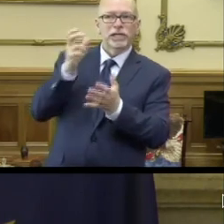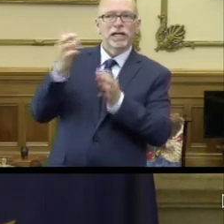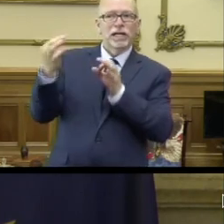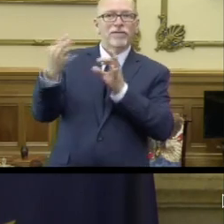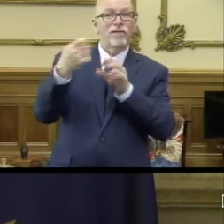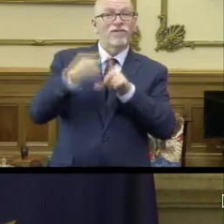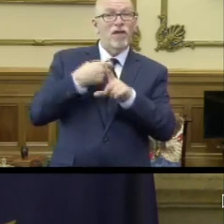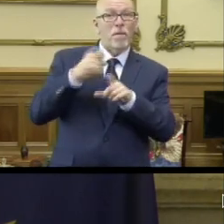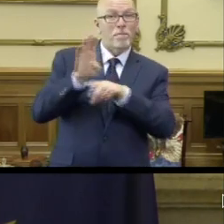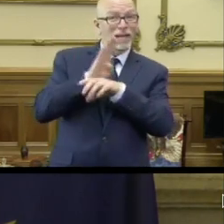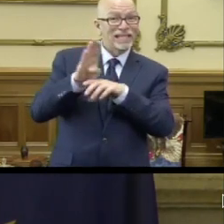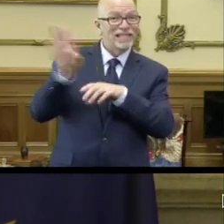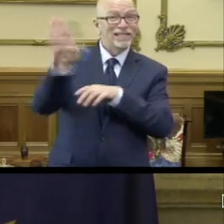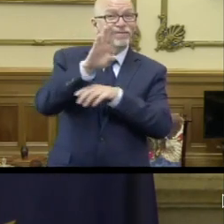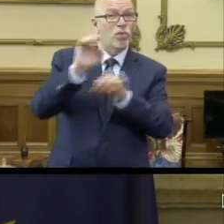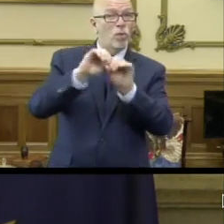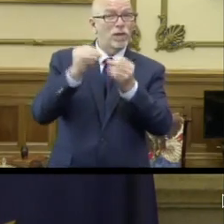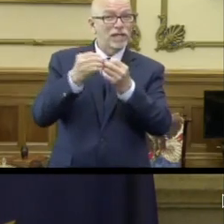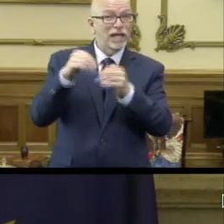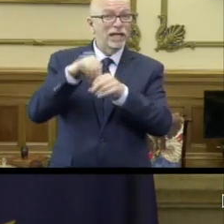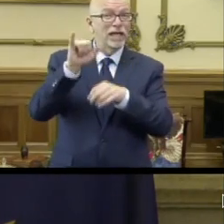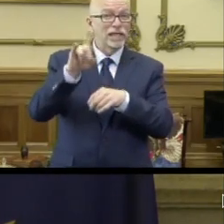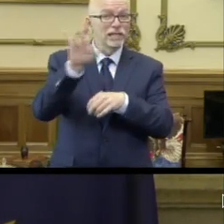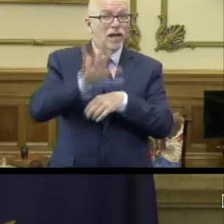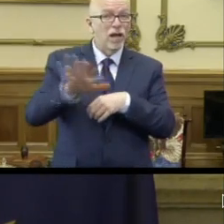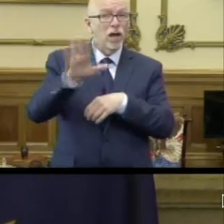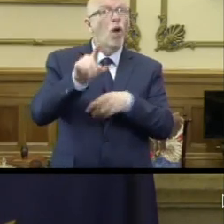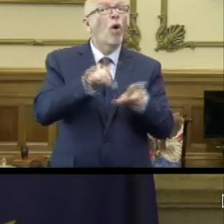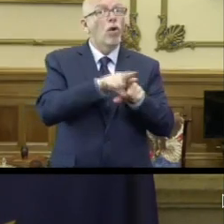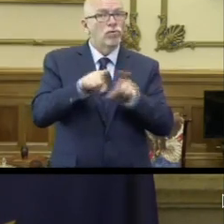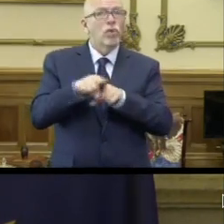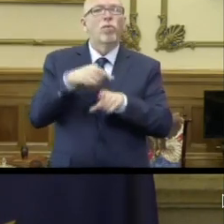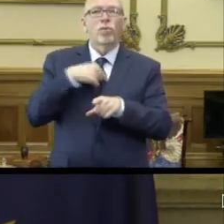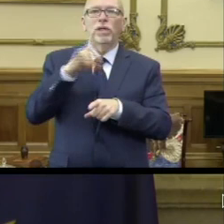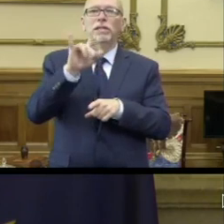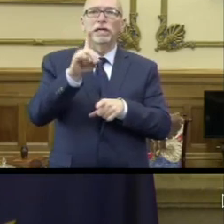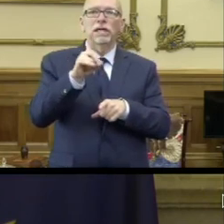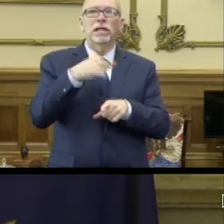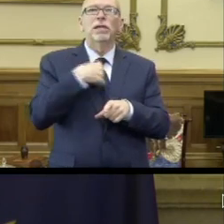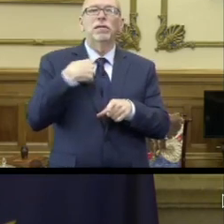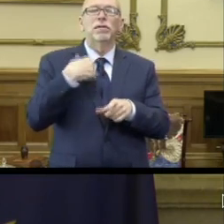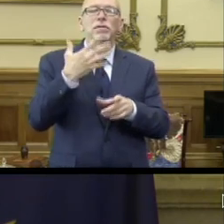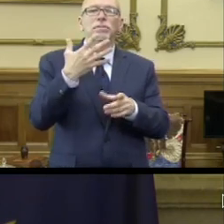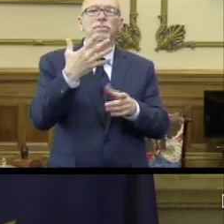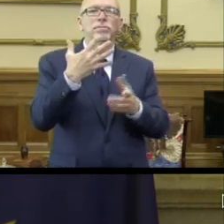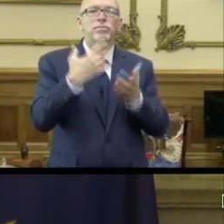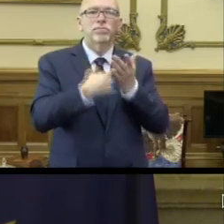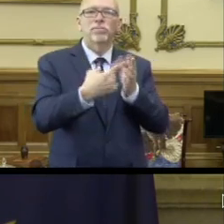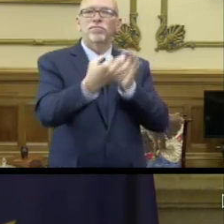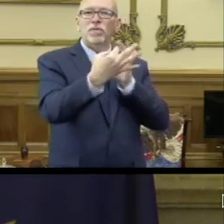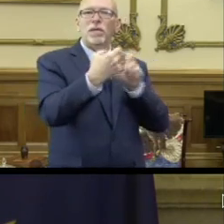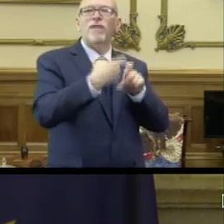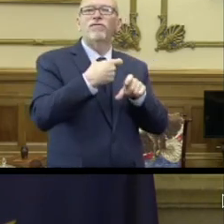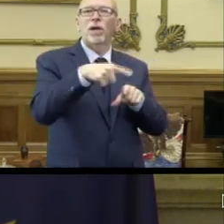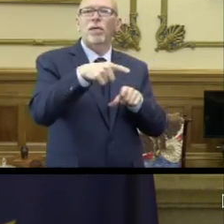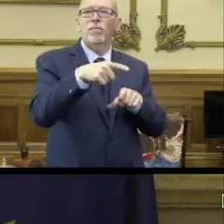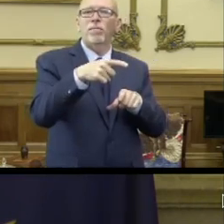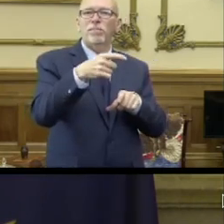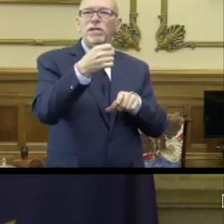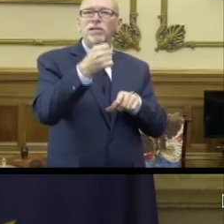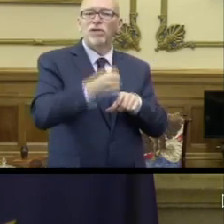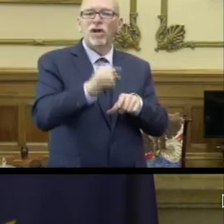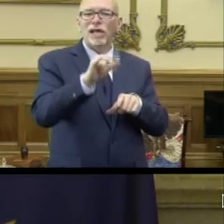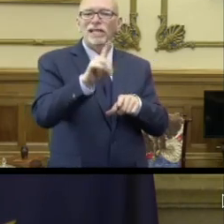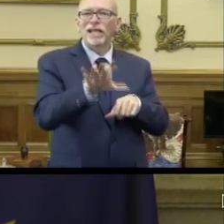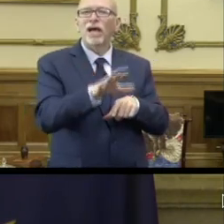businesses and their organizations throughout the whole state of Indiana, we were in receipt. We have input from one southern Indiana who